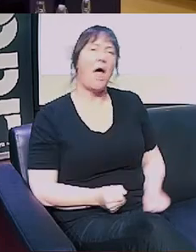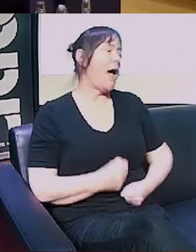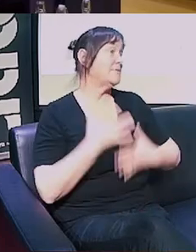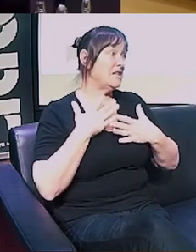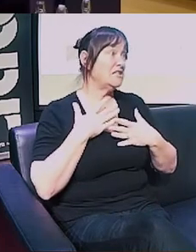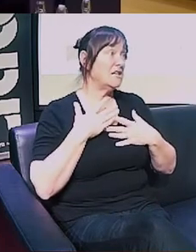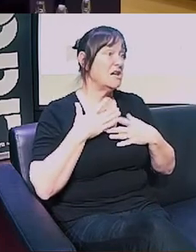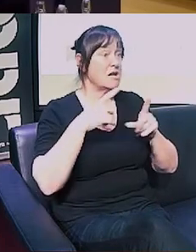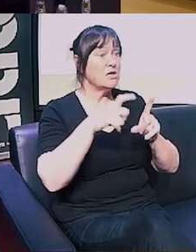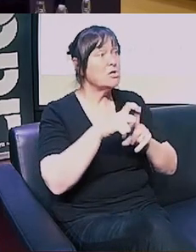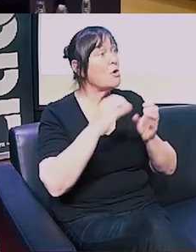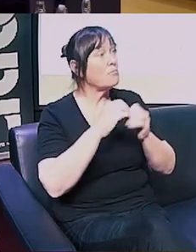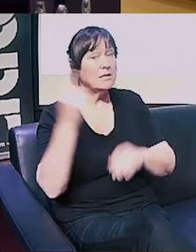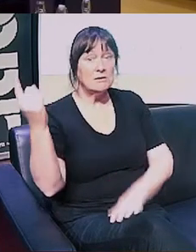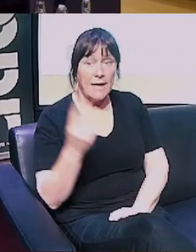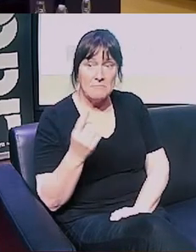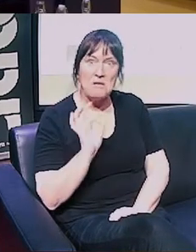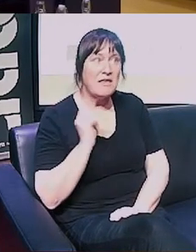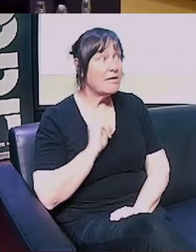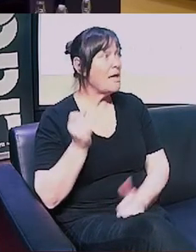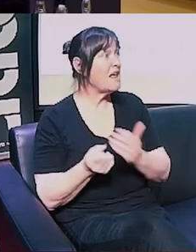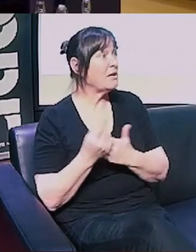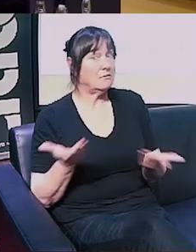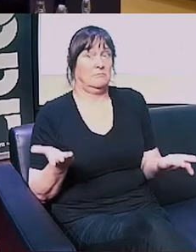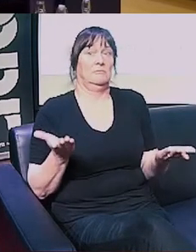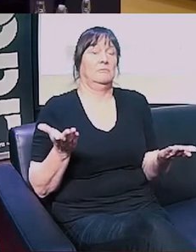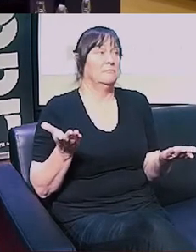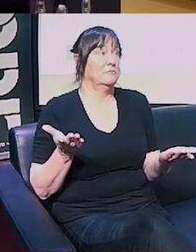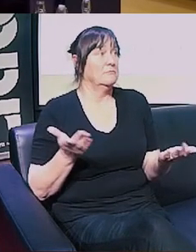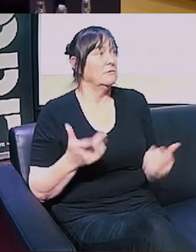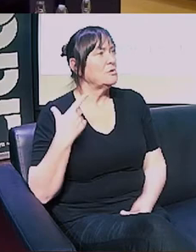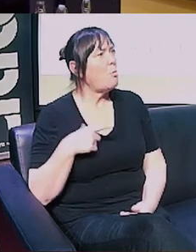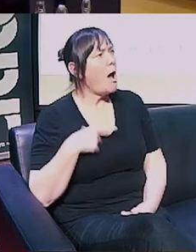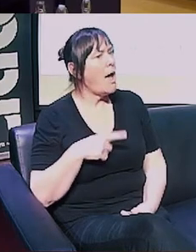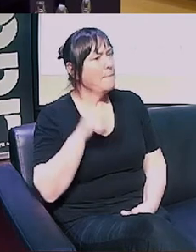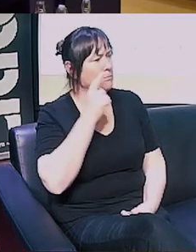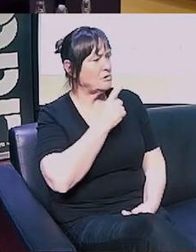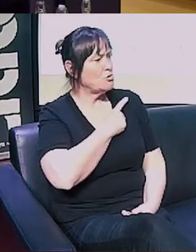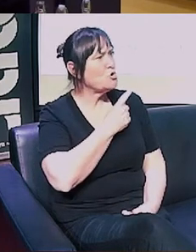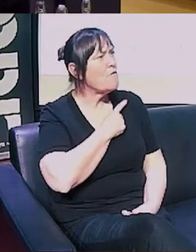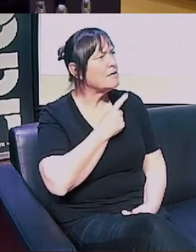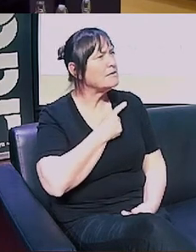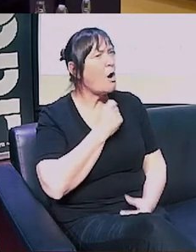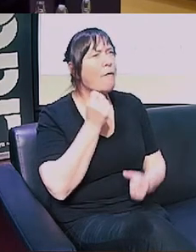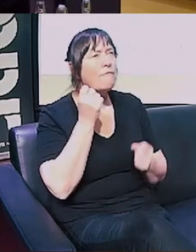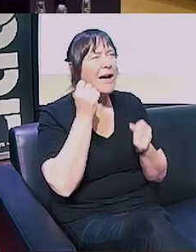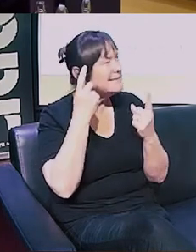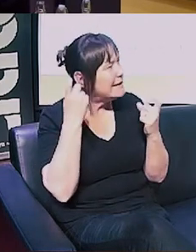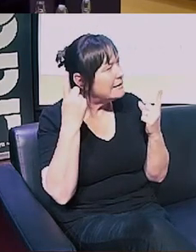and Don Brash came and nothing bad happened. So I don't know why people are so afraid of ideas.